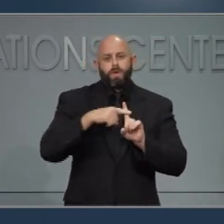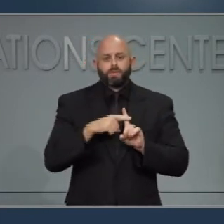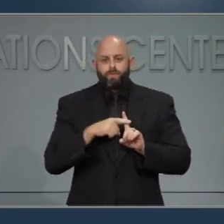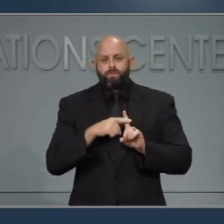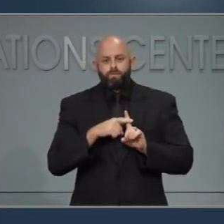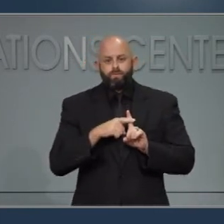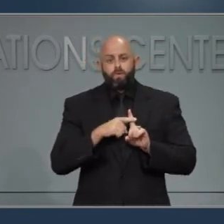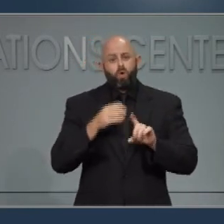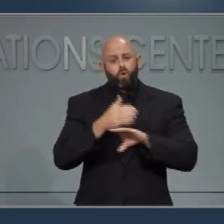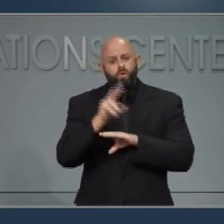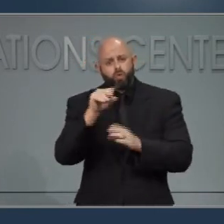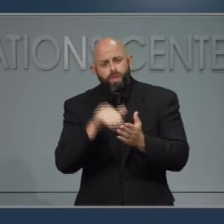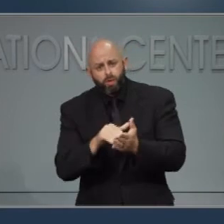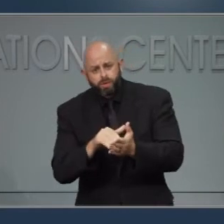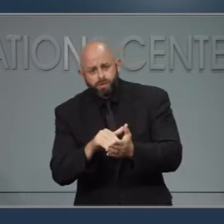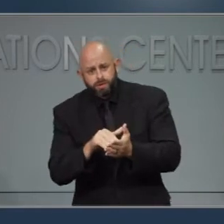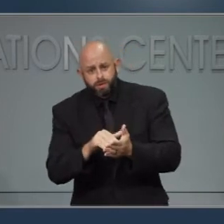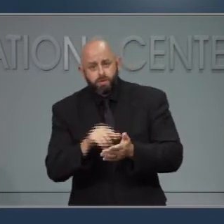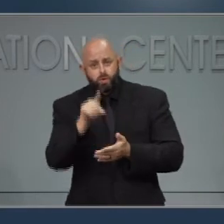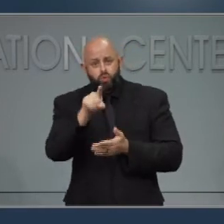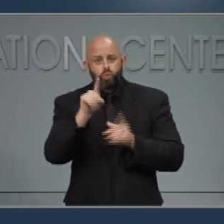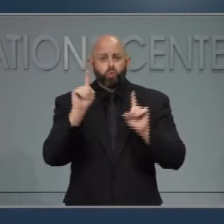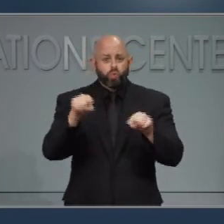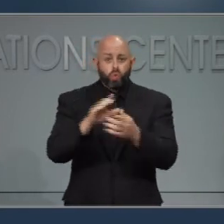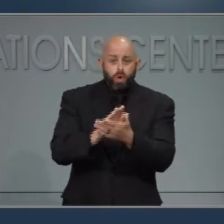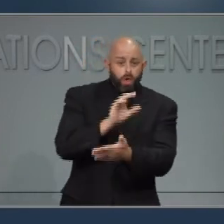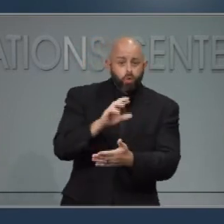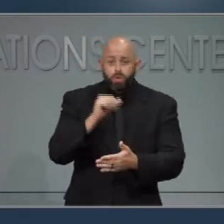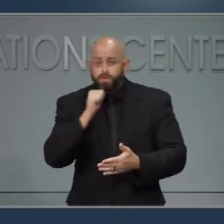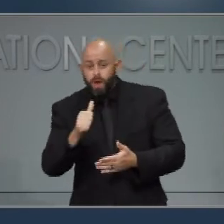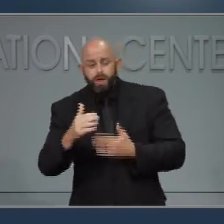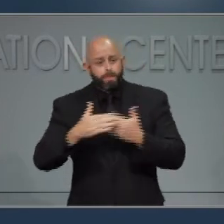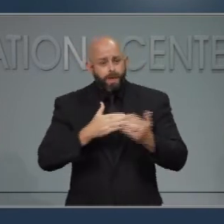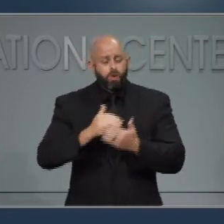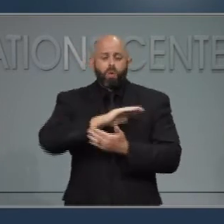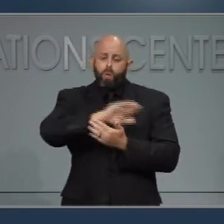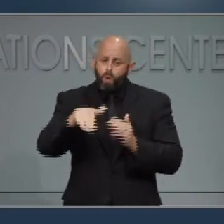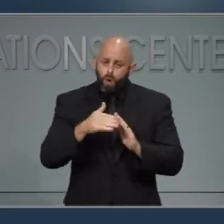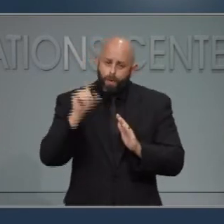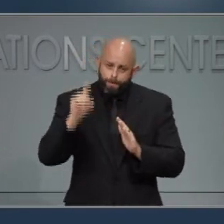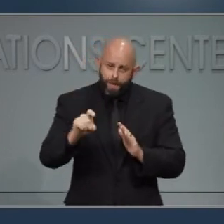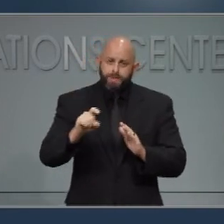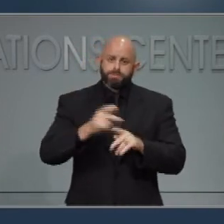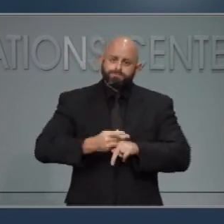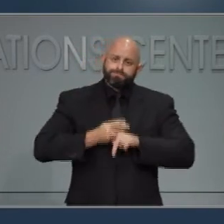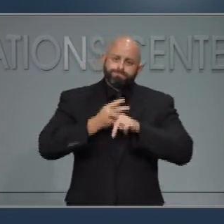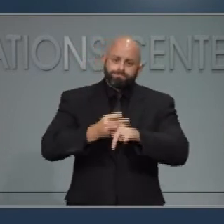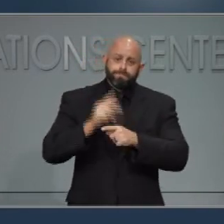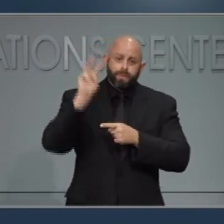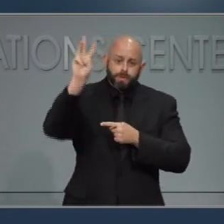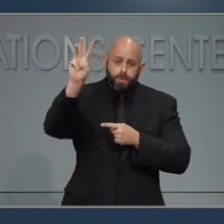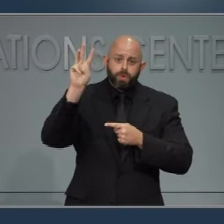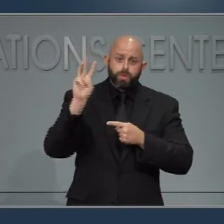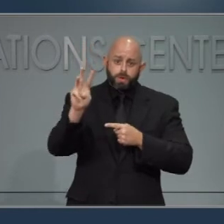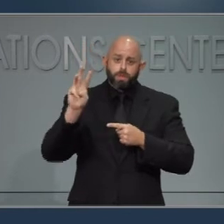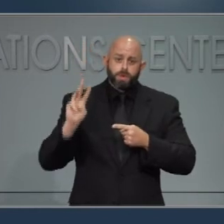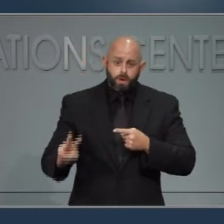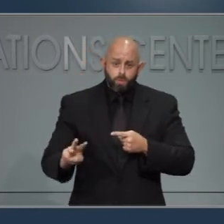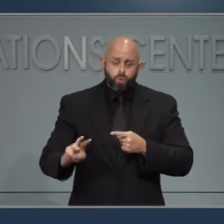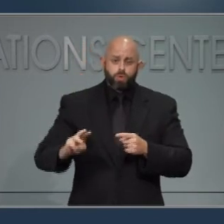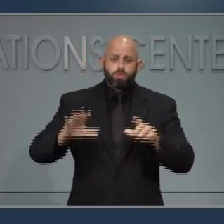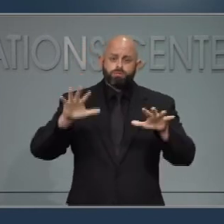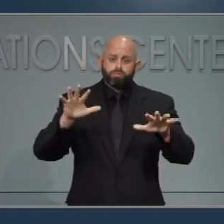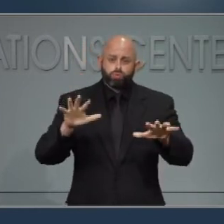whether you are a college student or not, we need us all to focus on the three W's and slowing the spread of the